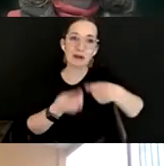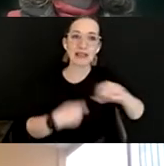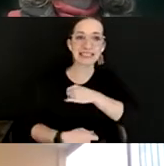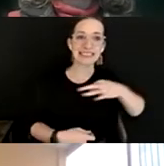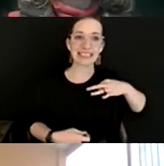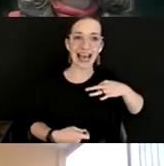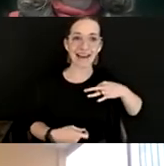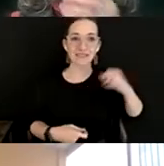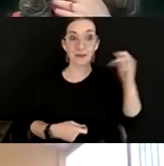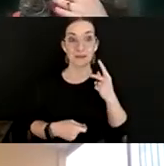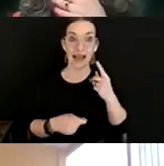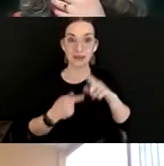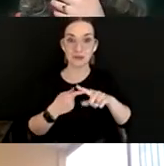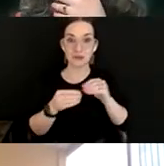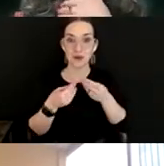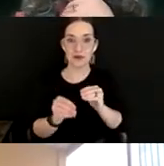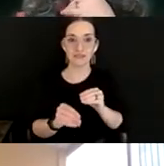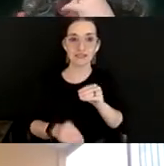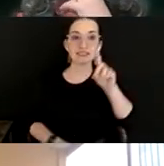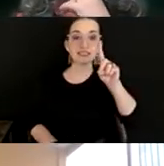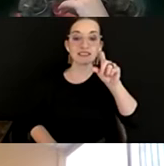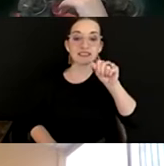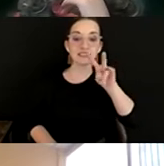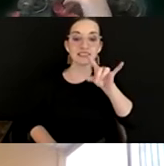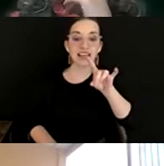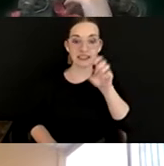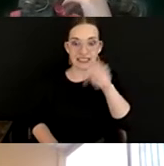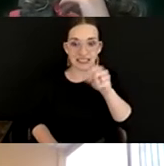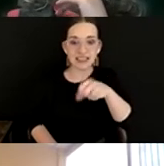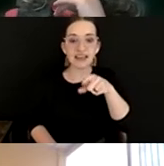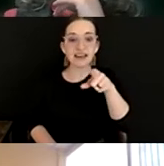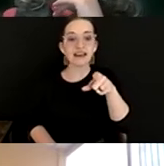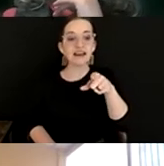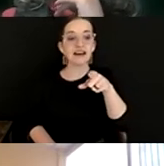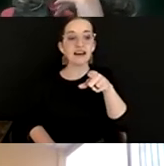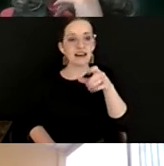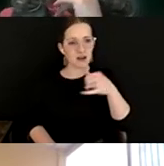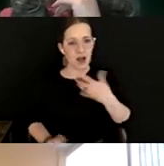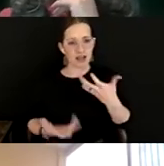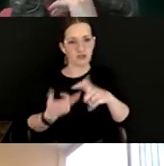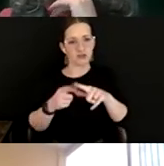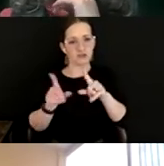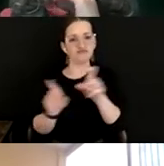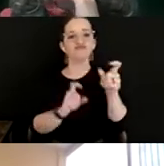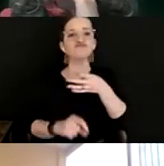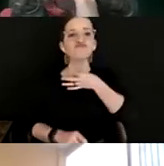Could we maybe kick this out to everyone? If you don't mind using Zoom, there's the reactions with the thumbs up. If you're in a position where